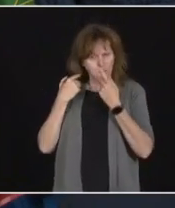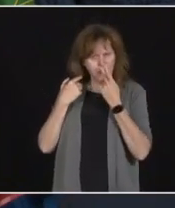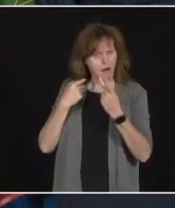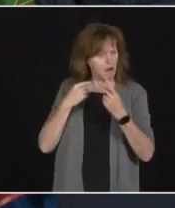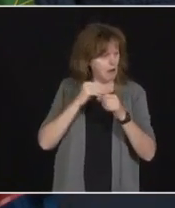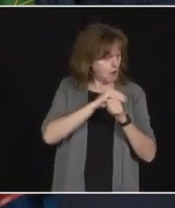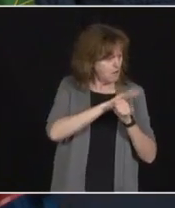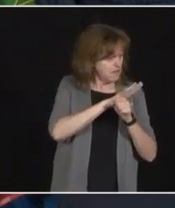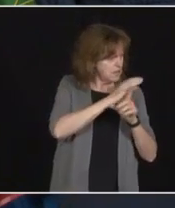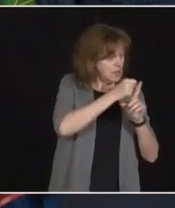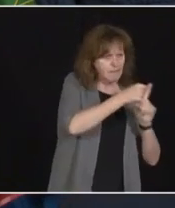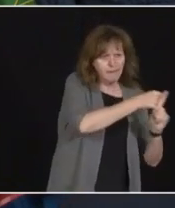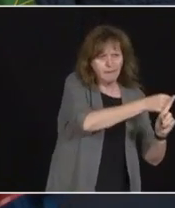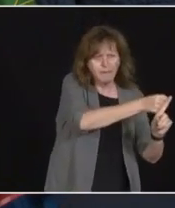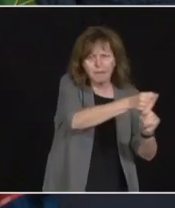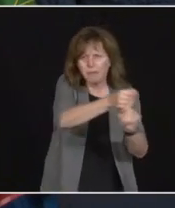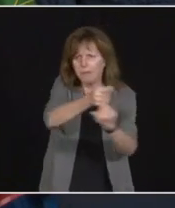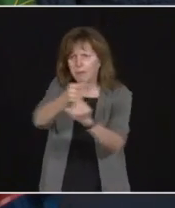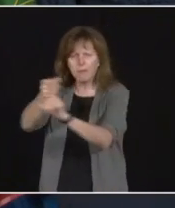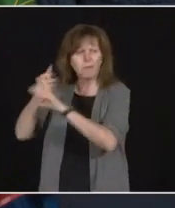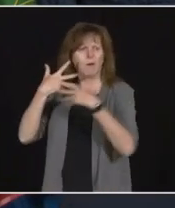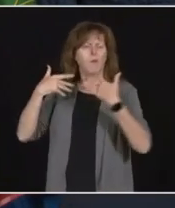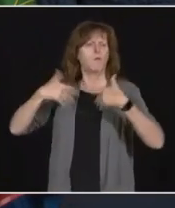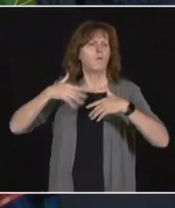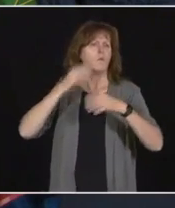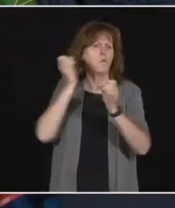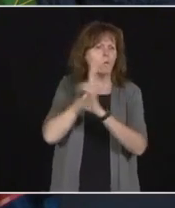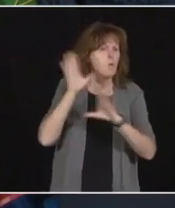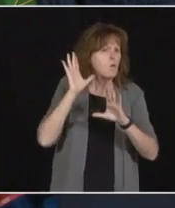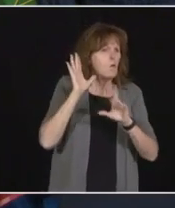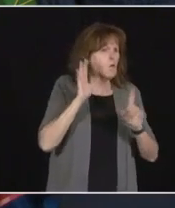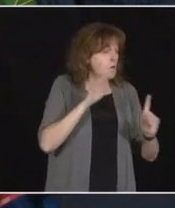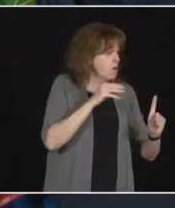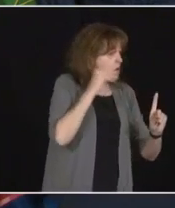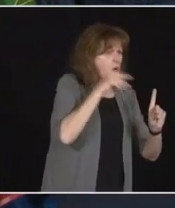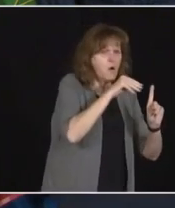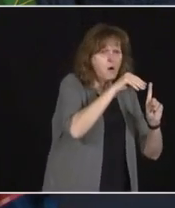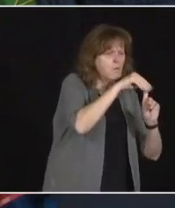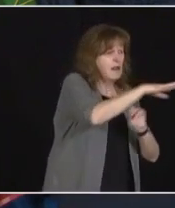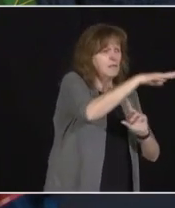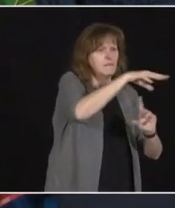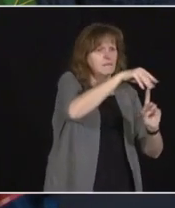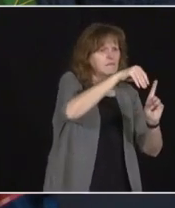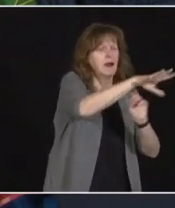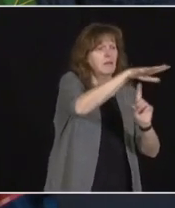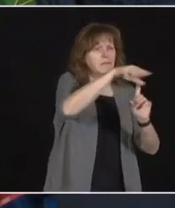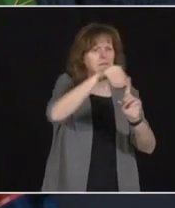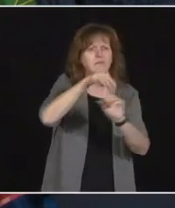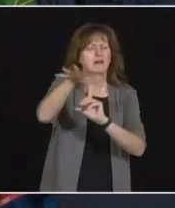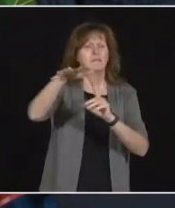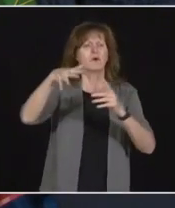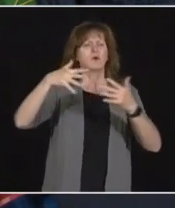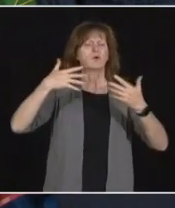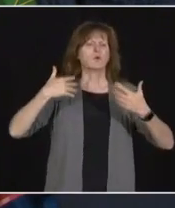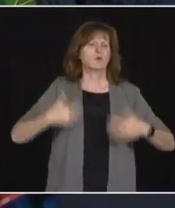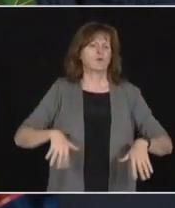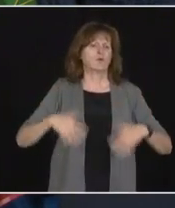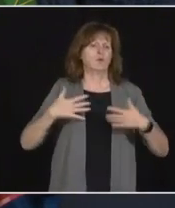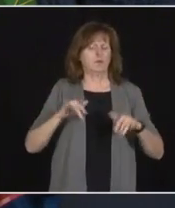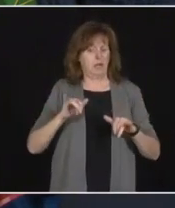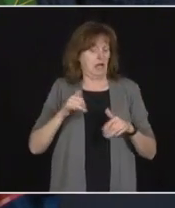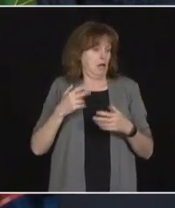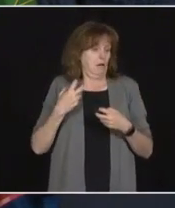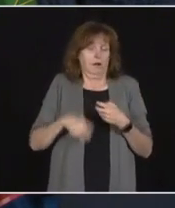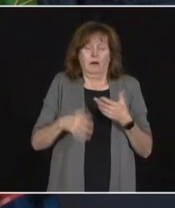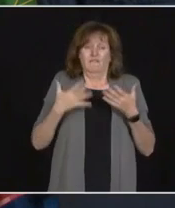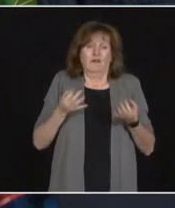in the homes that were hardest hit, I know this difficult decision was necessary. Because